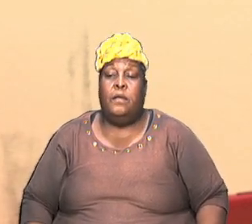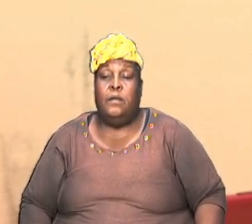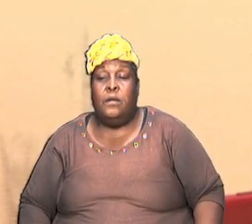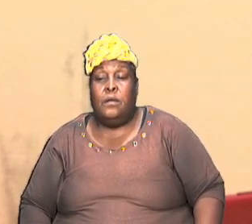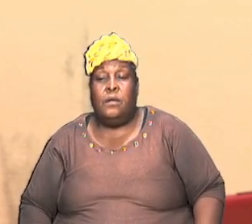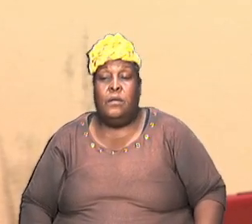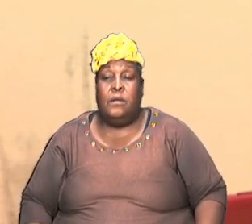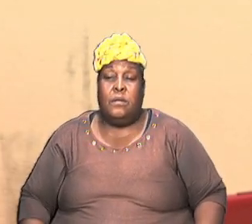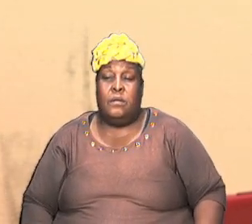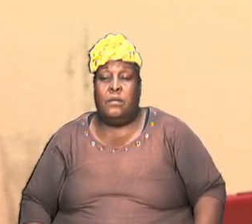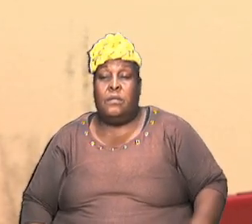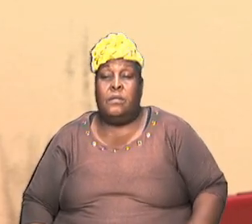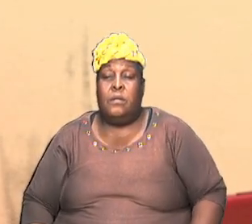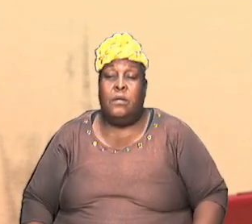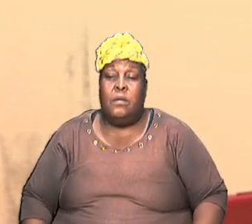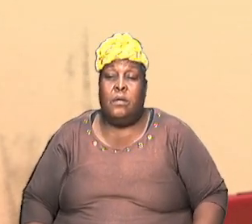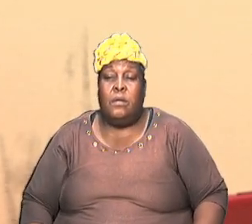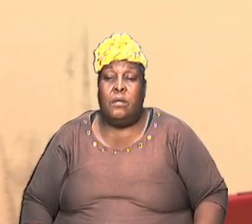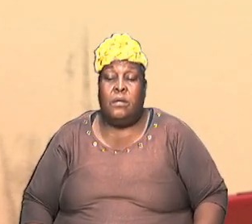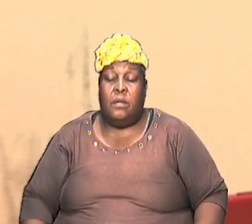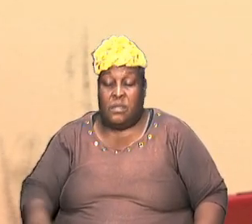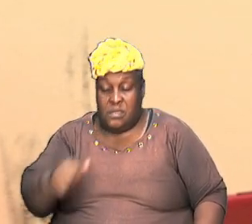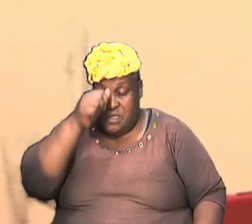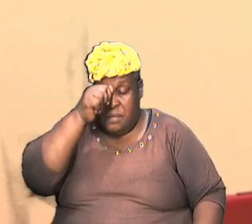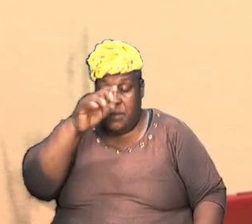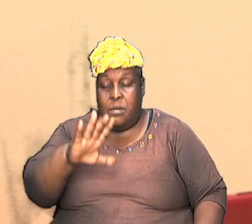the emergence of a man